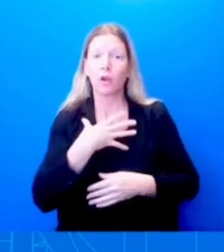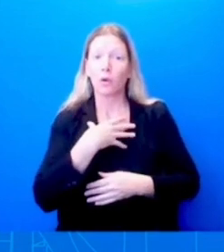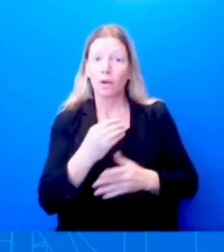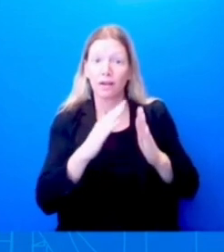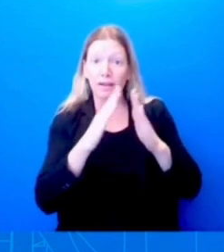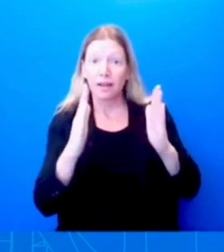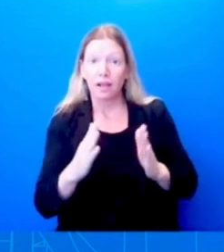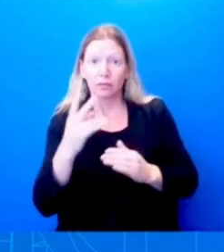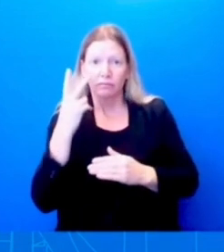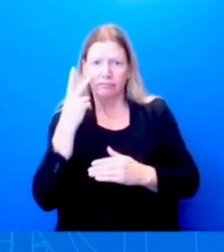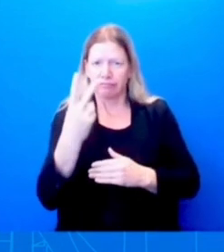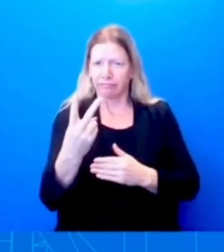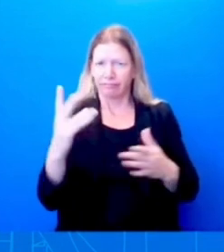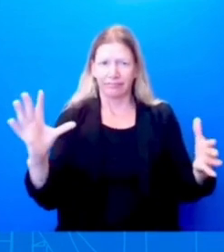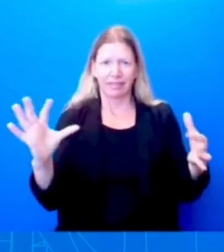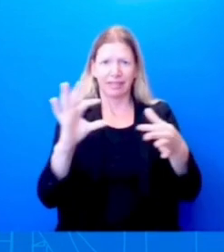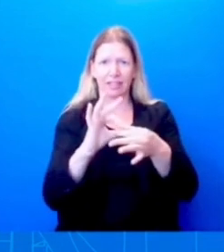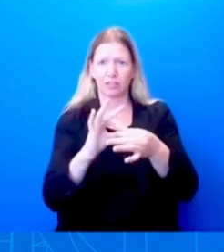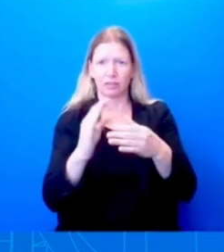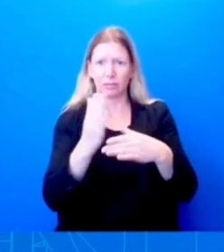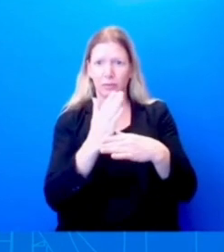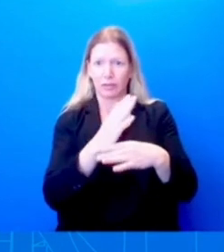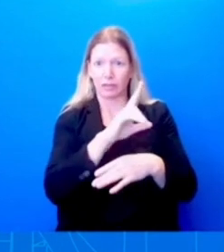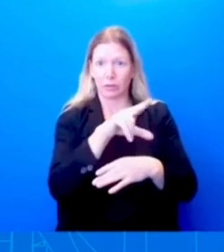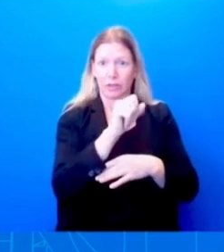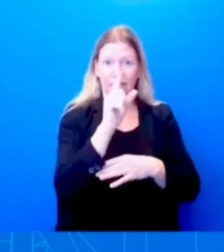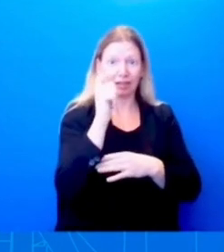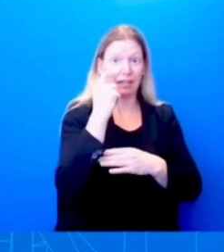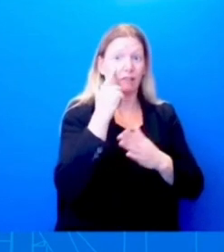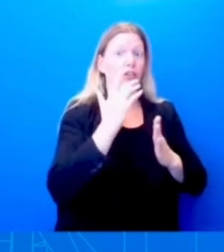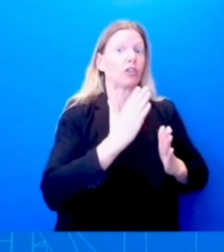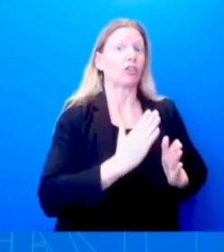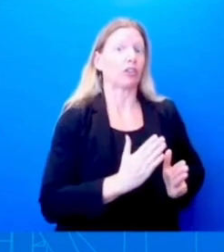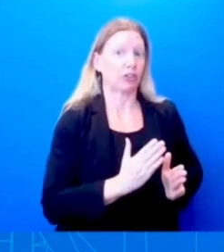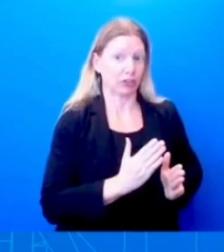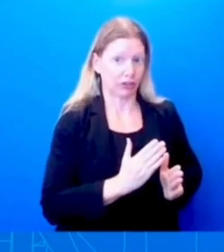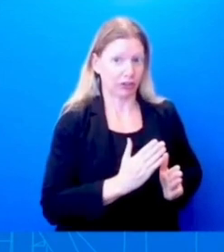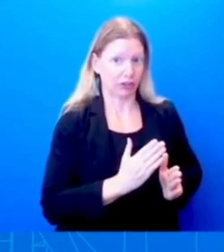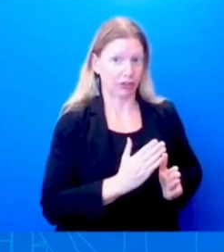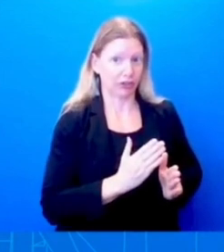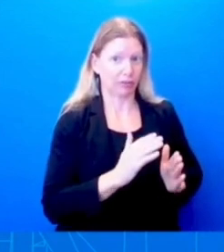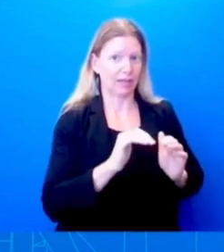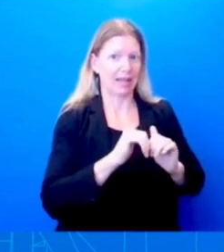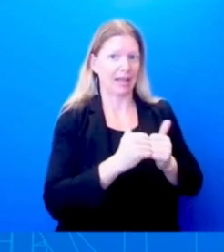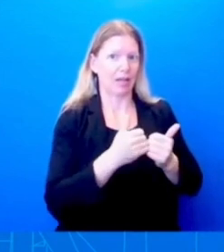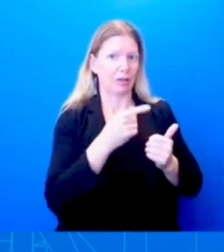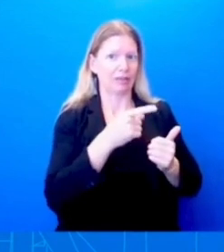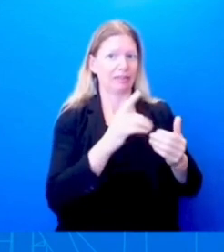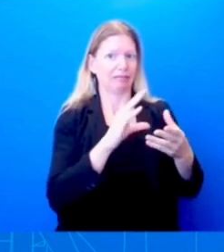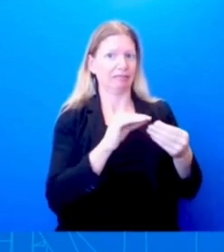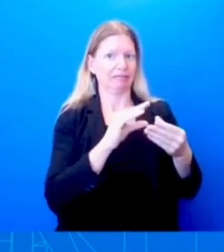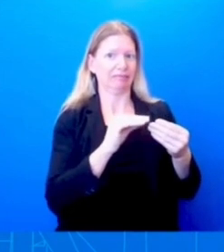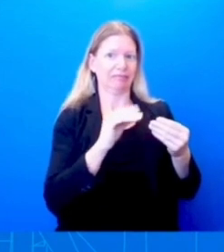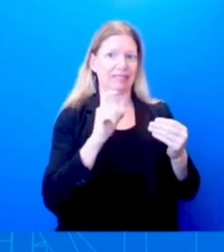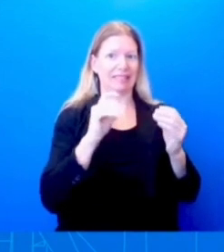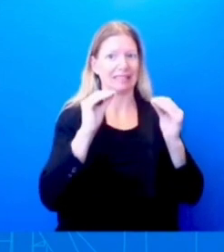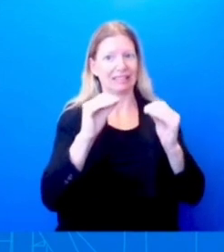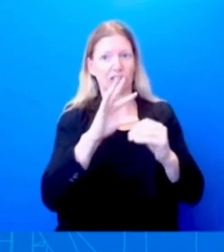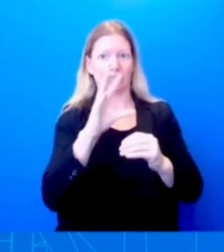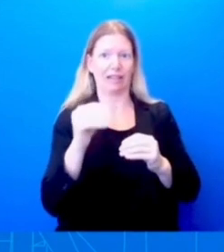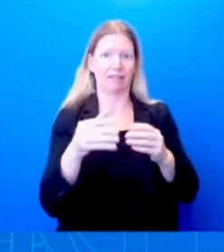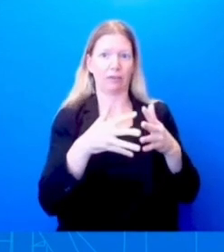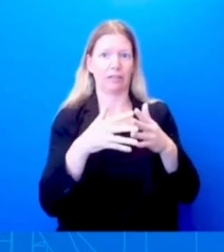Florida Governor has made in teaching about African-American history to the kind of violence that we saw in